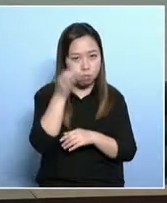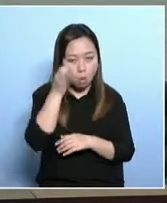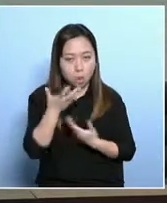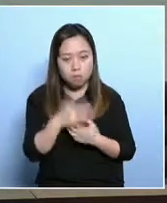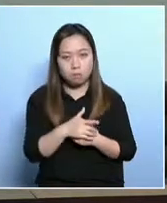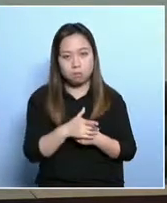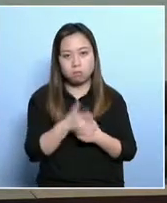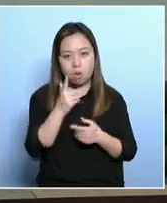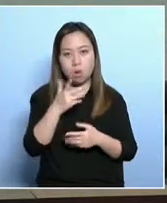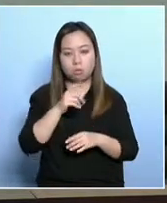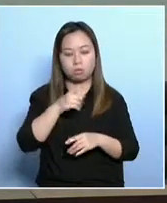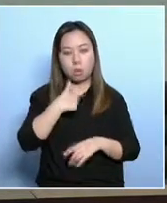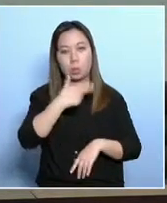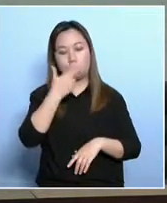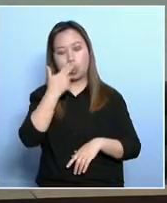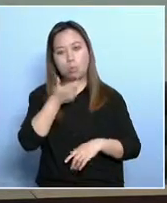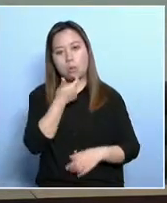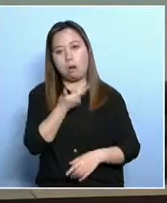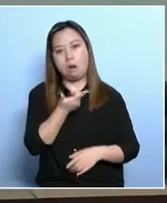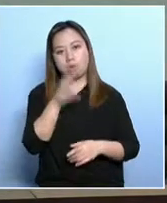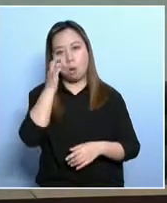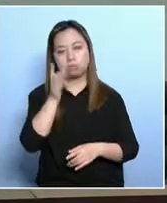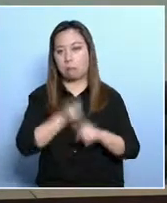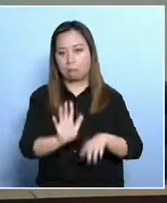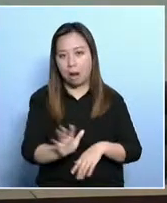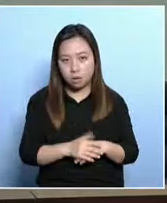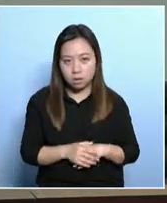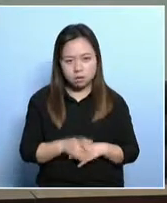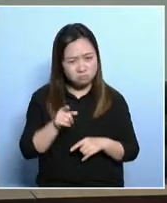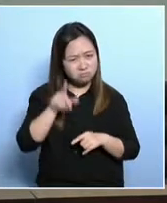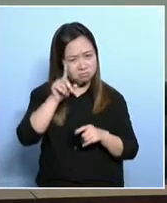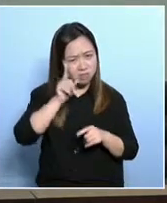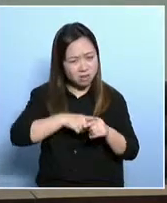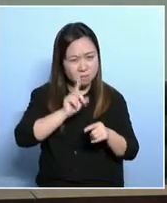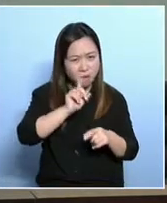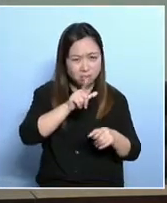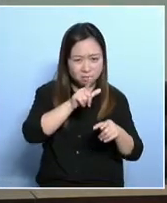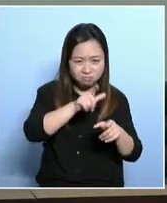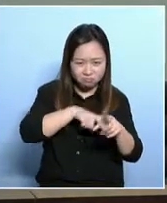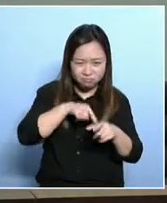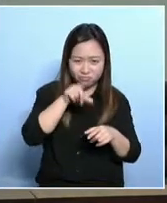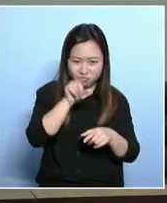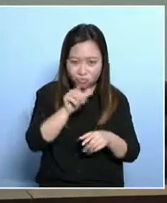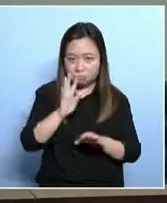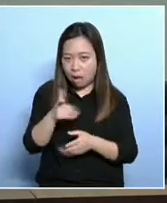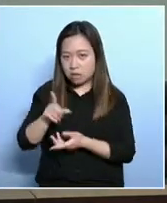So those who are asset rich